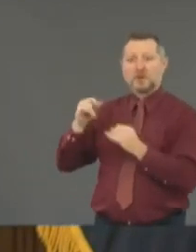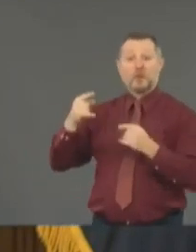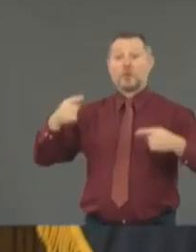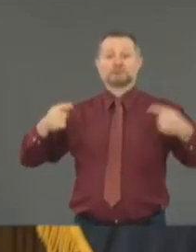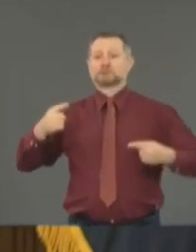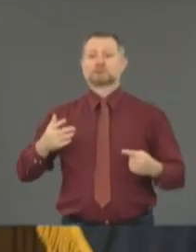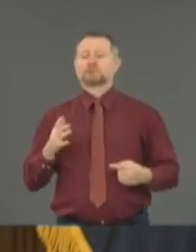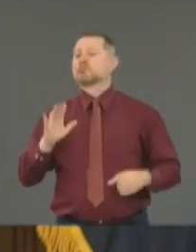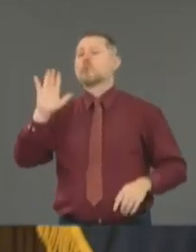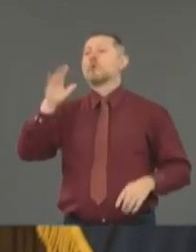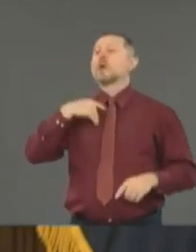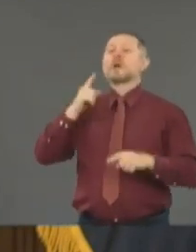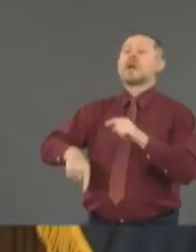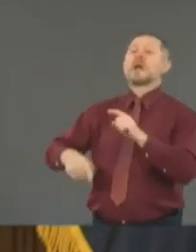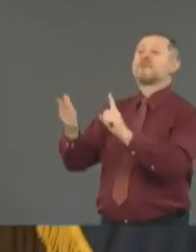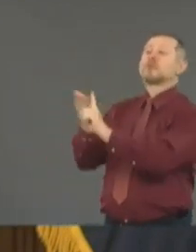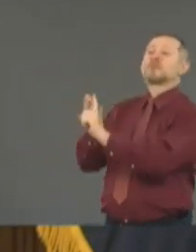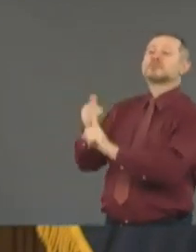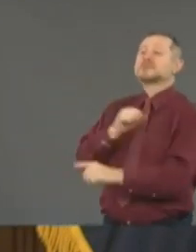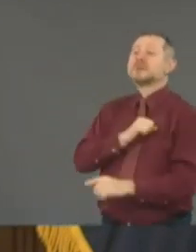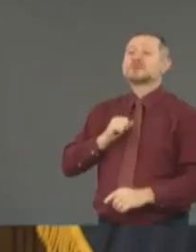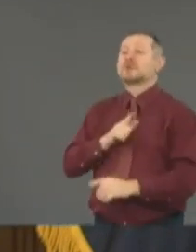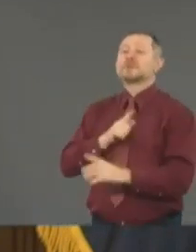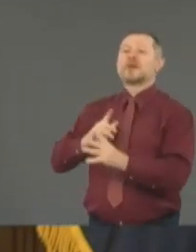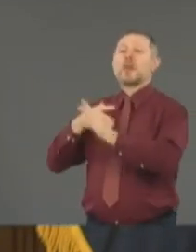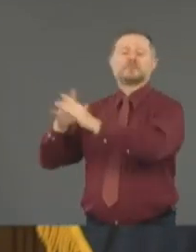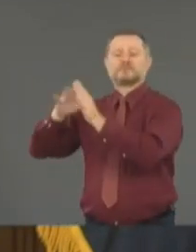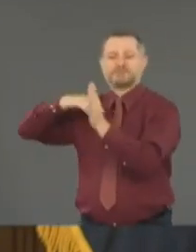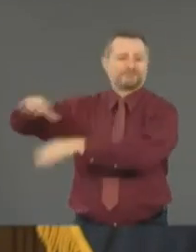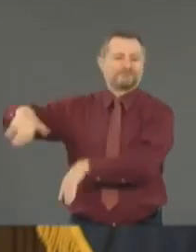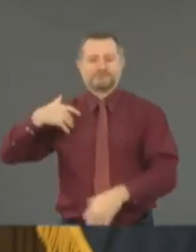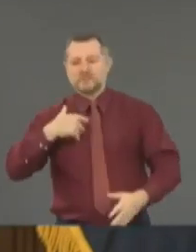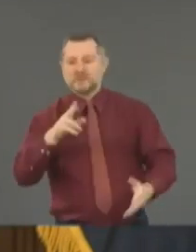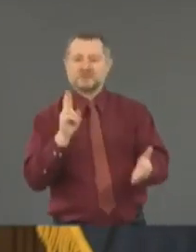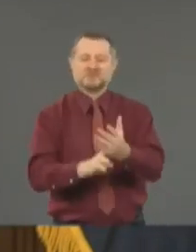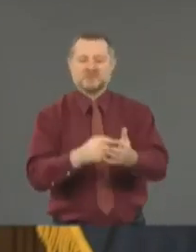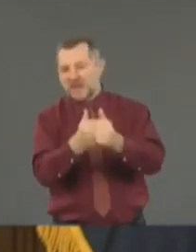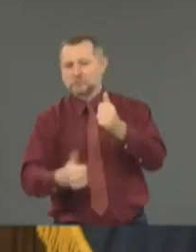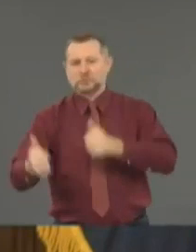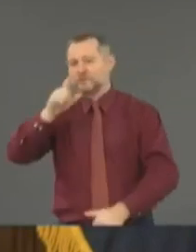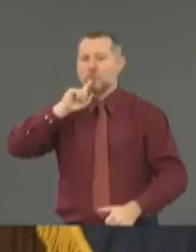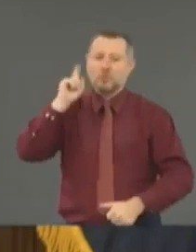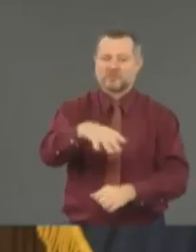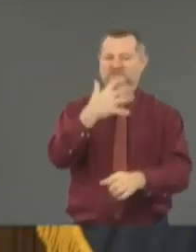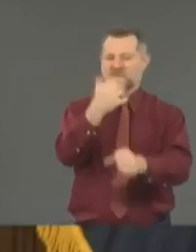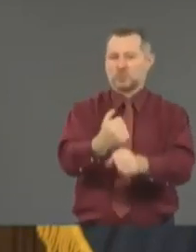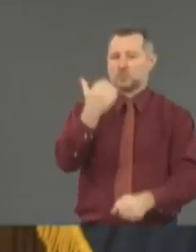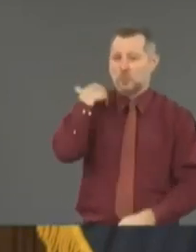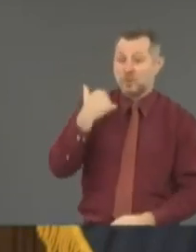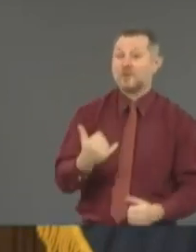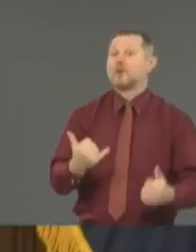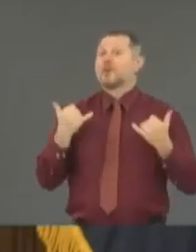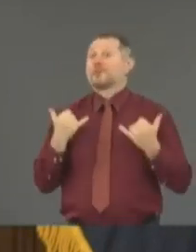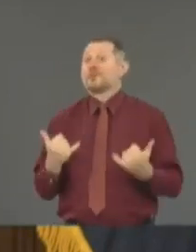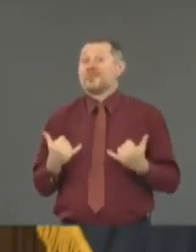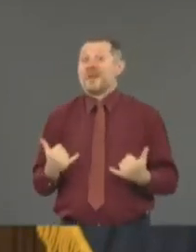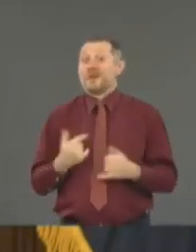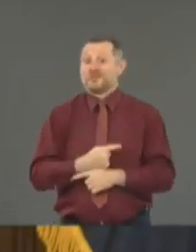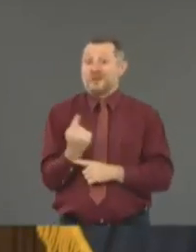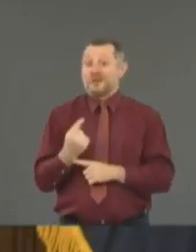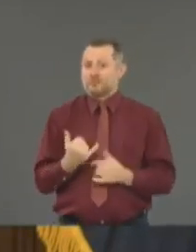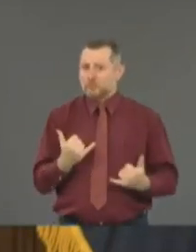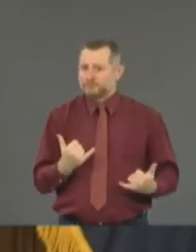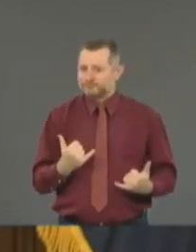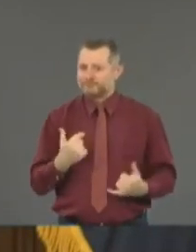I did it by executive order five years ago. And now, today, they're still saying, oh, we need a reform